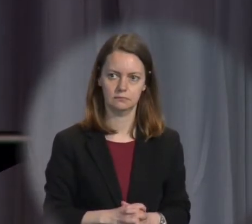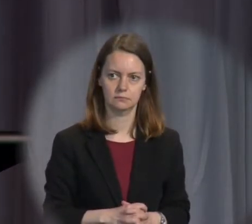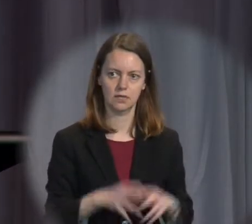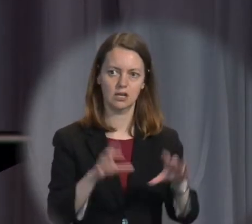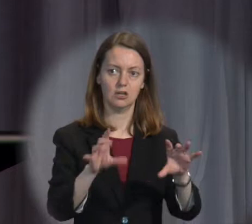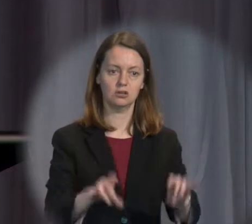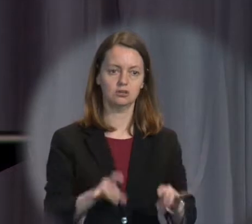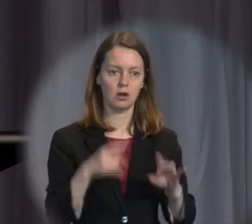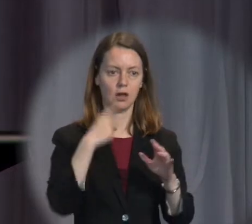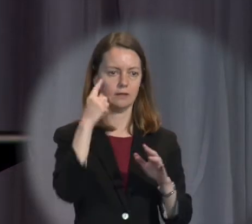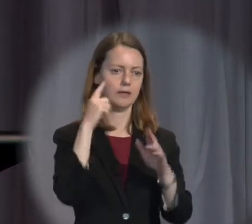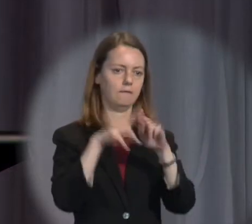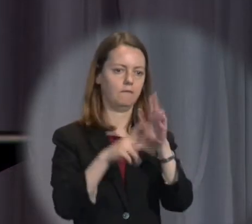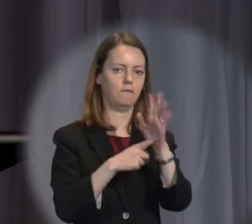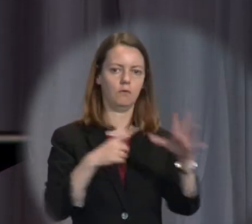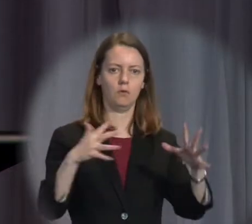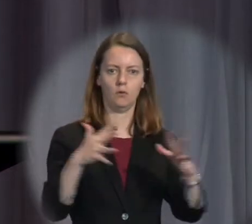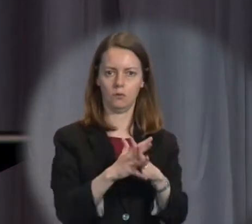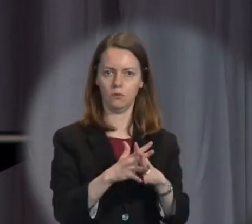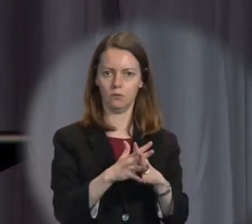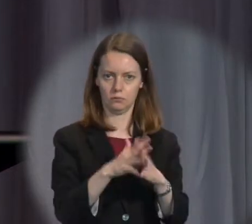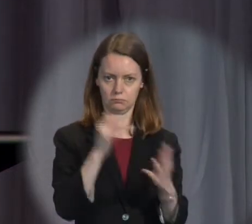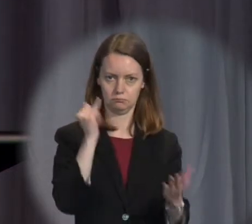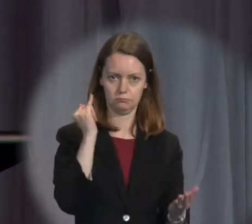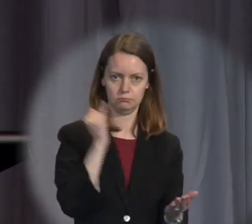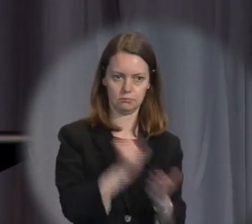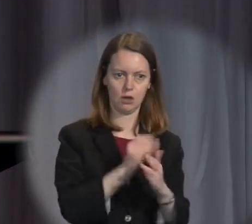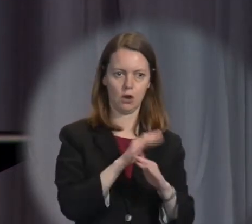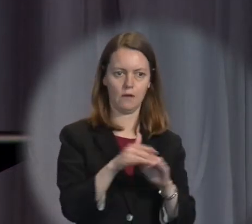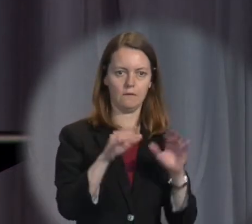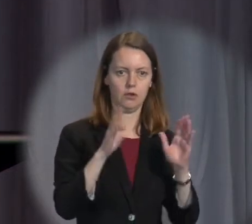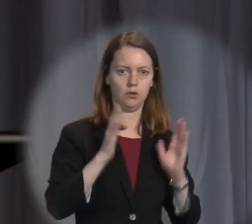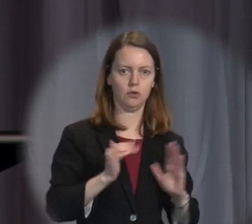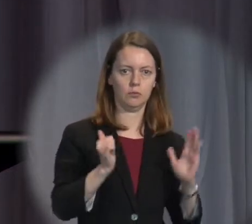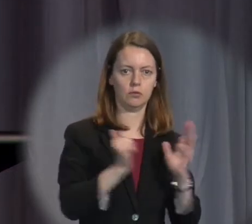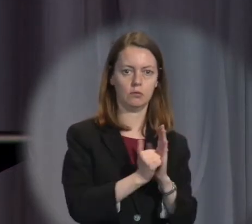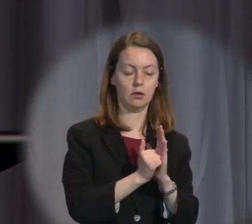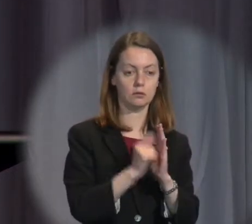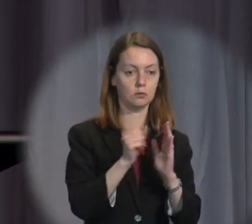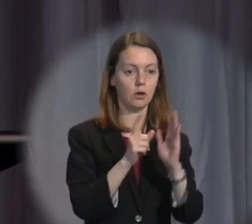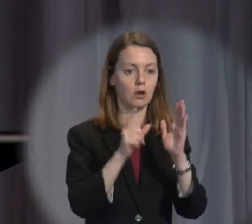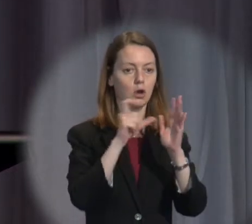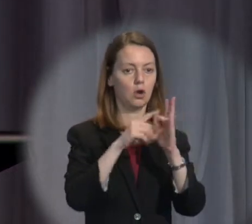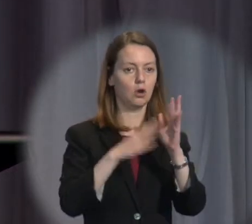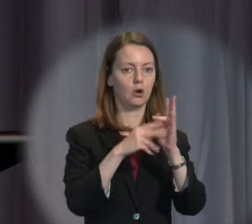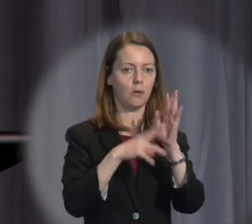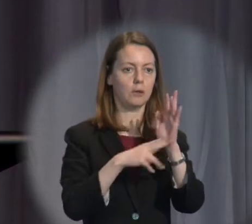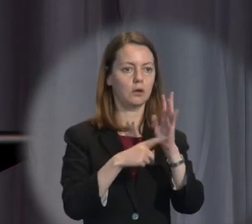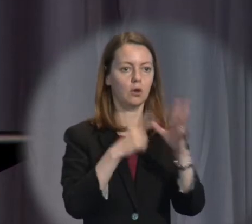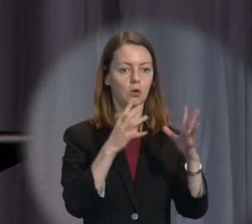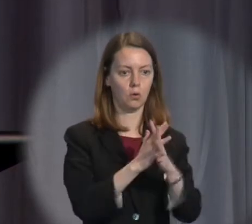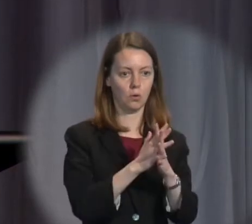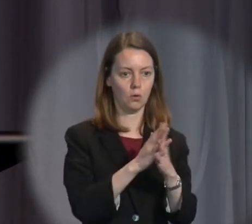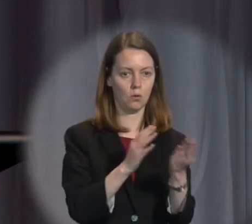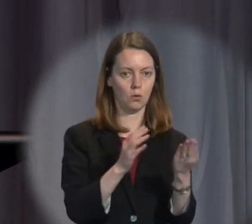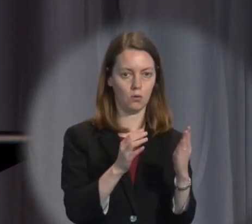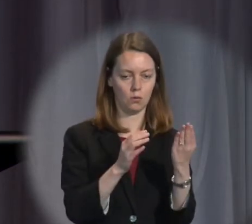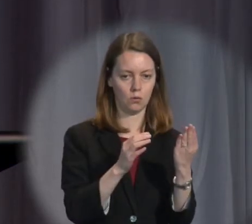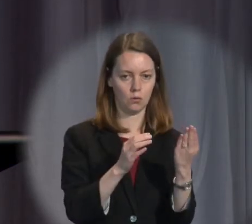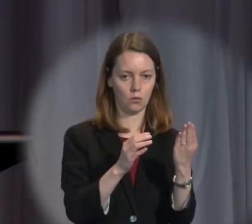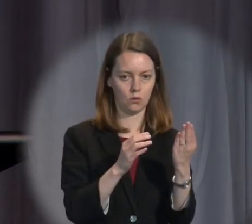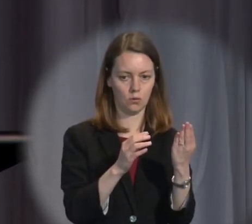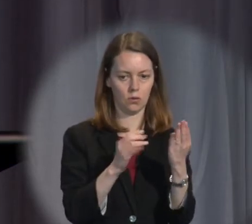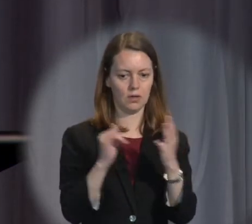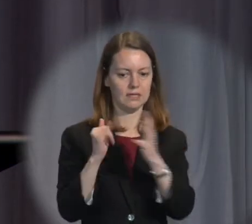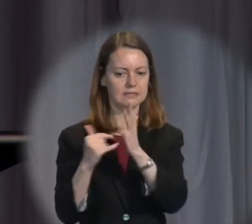flaw in Australia's mixed and usually successful regime is that the common law principle of legality will be trumped by the clear words of the